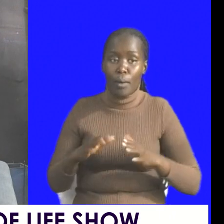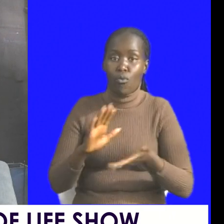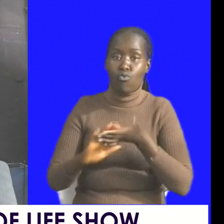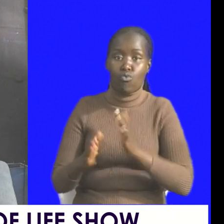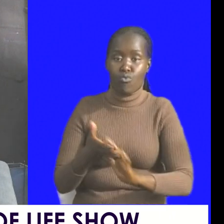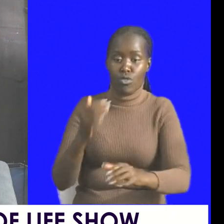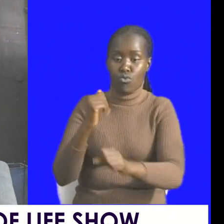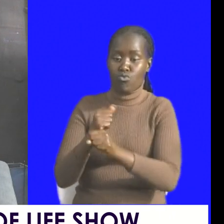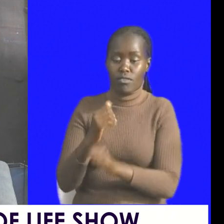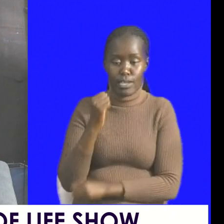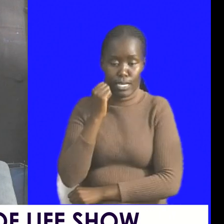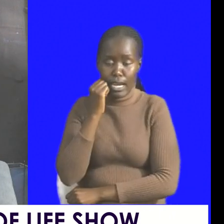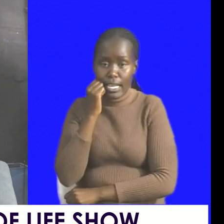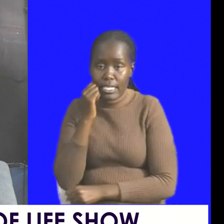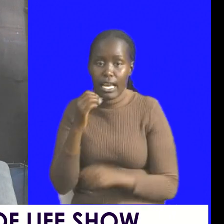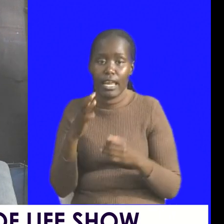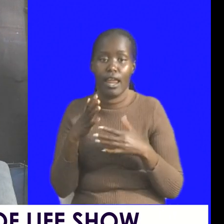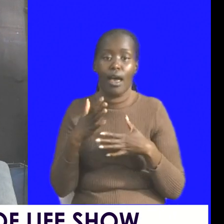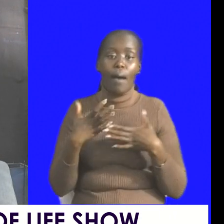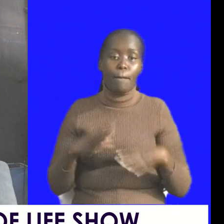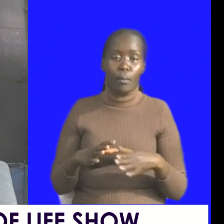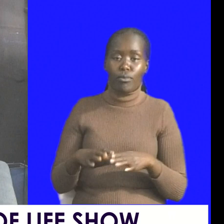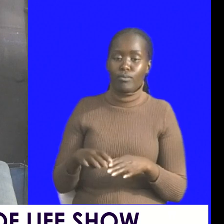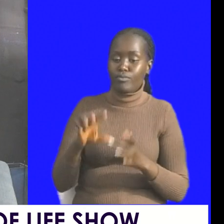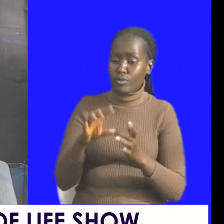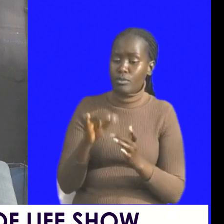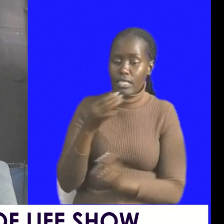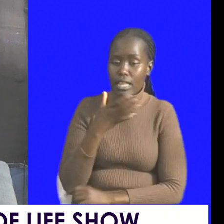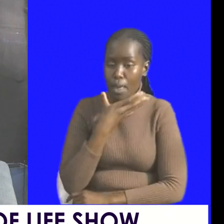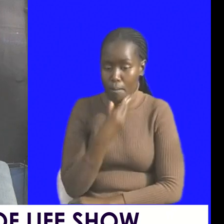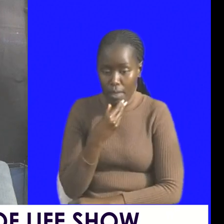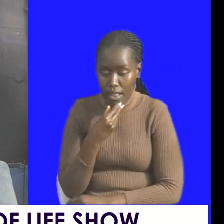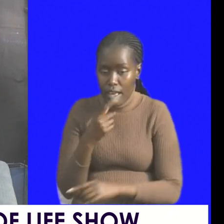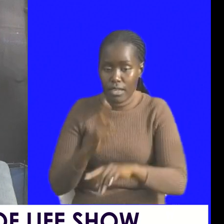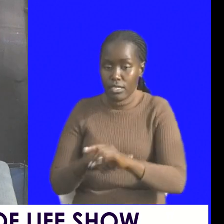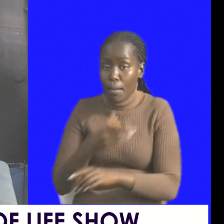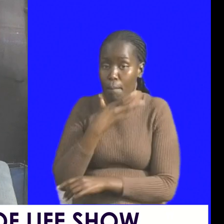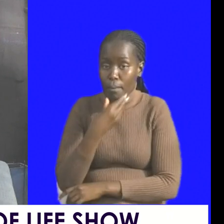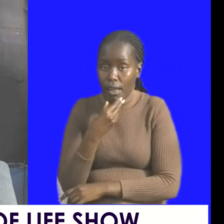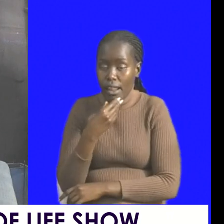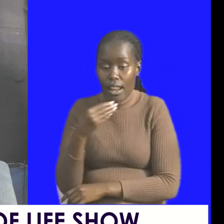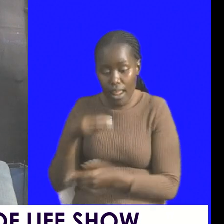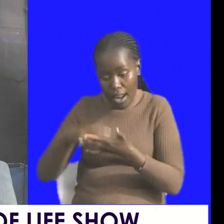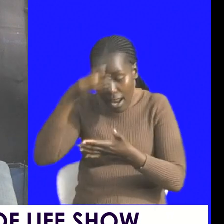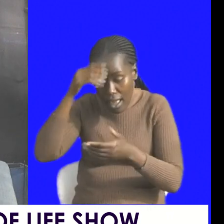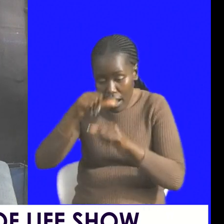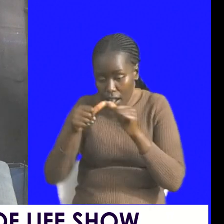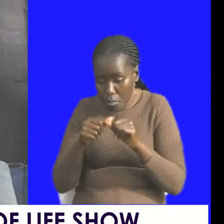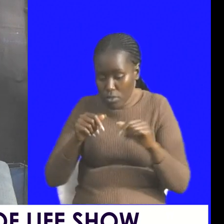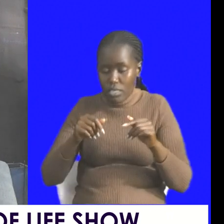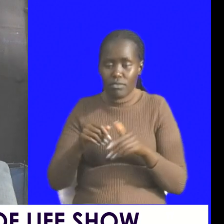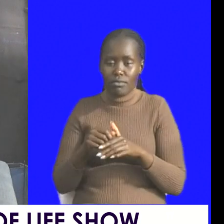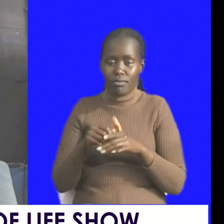people especially men when men learned their purpose for life you know